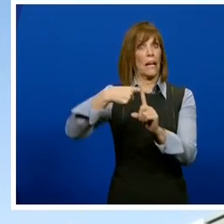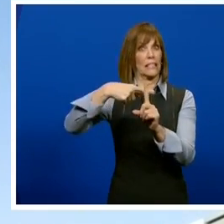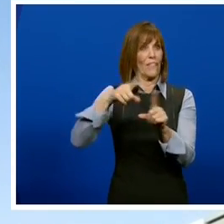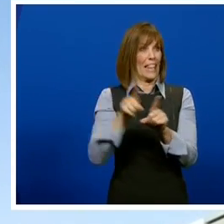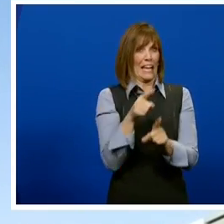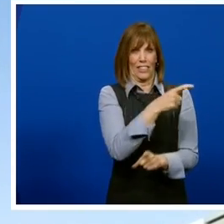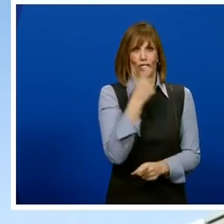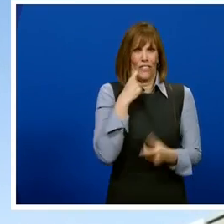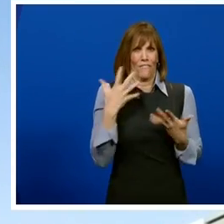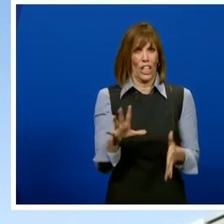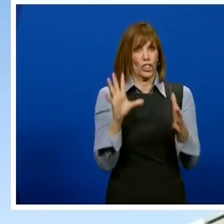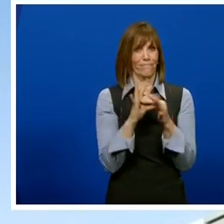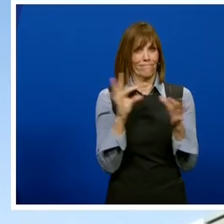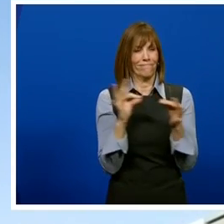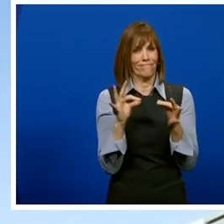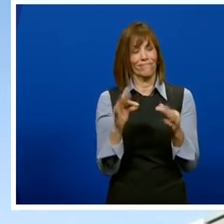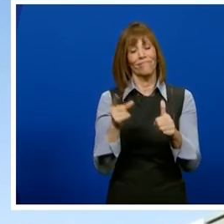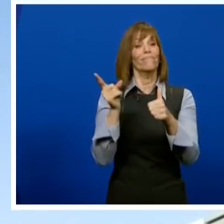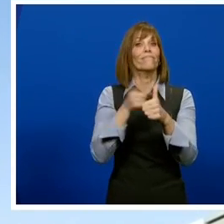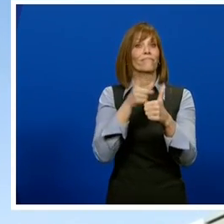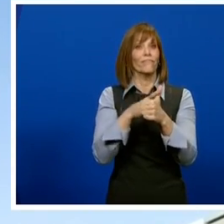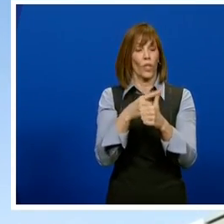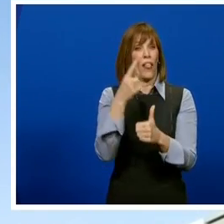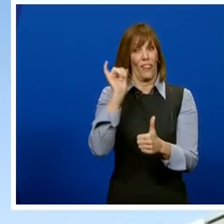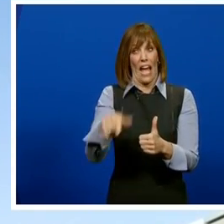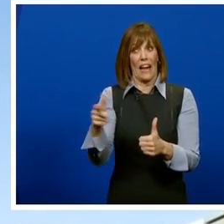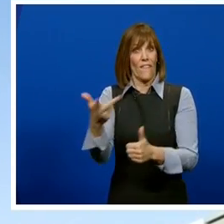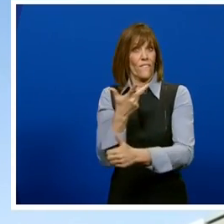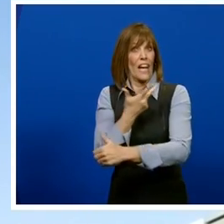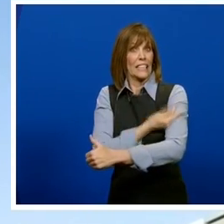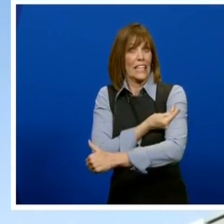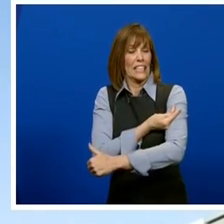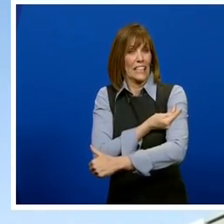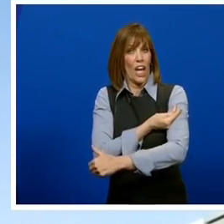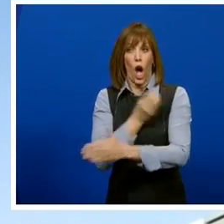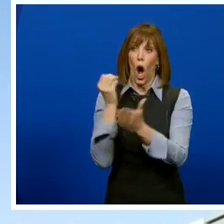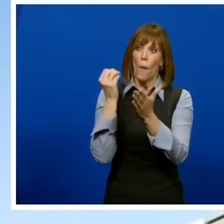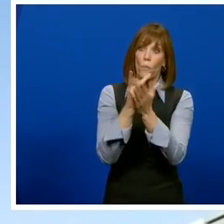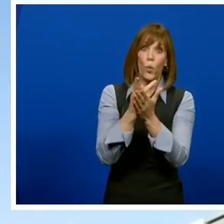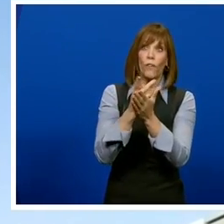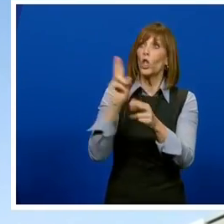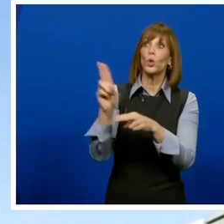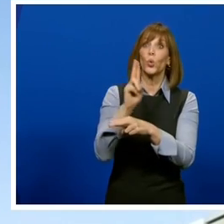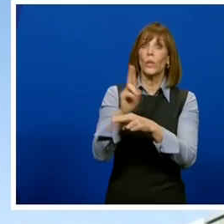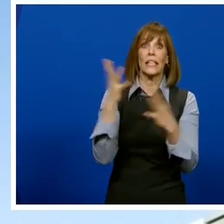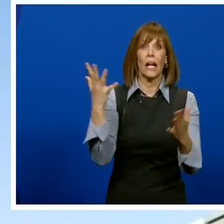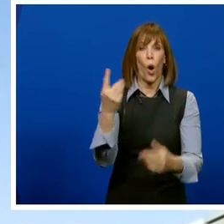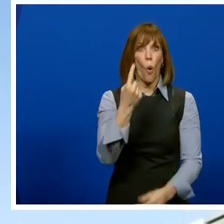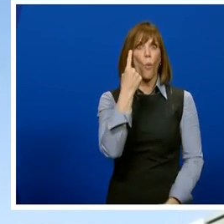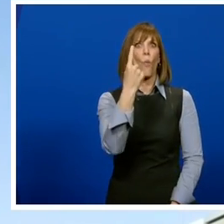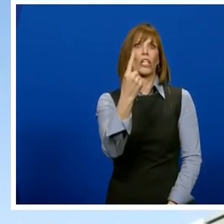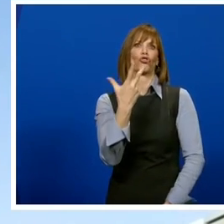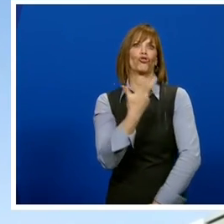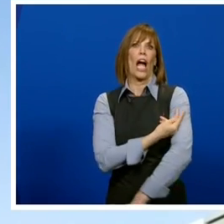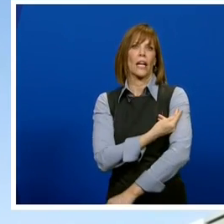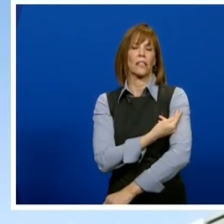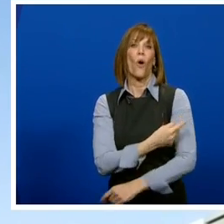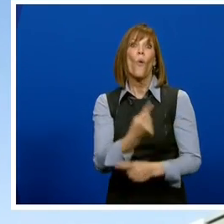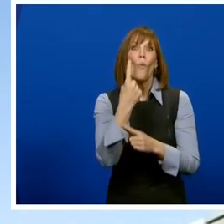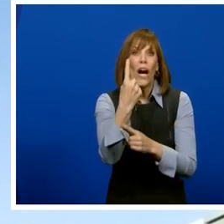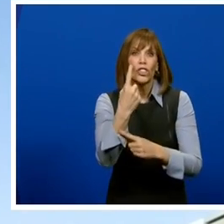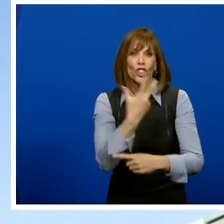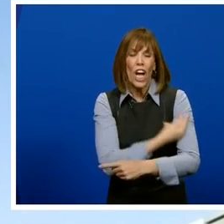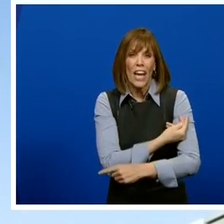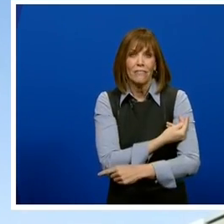you stated, it is a vaccine that has been approved for use as a single dose. It